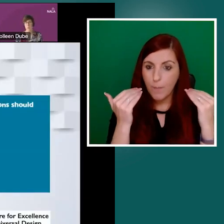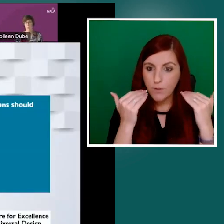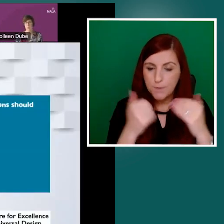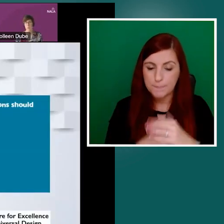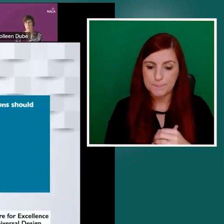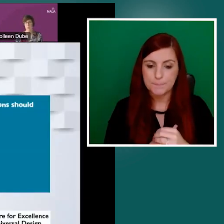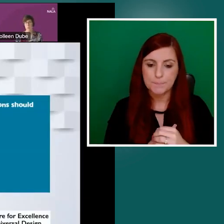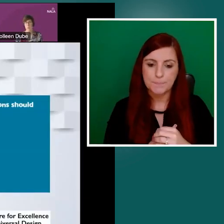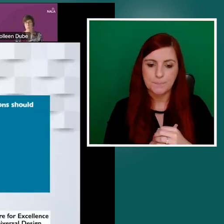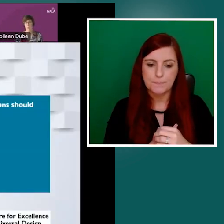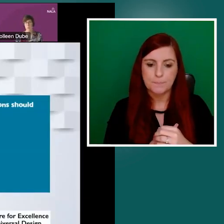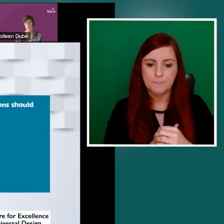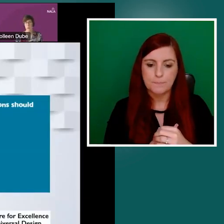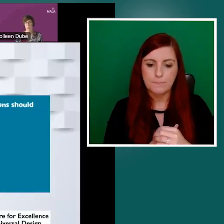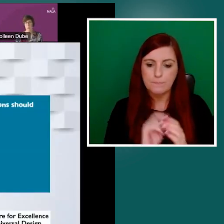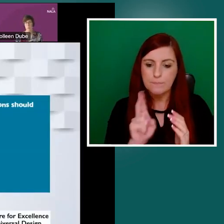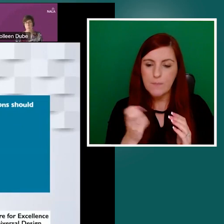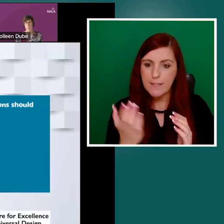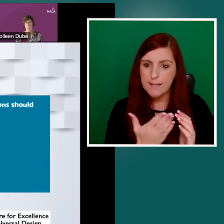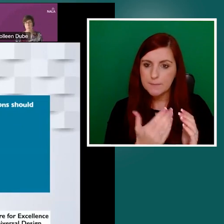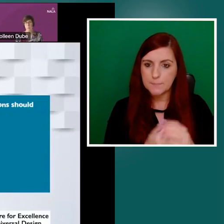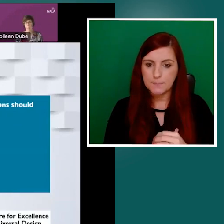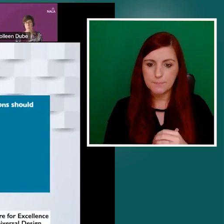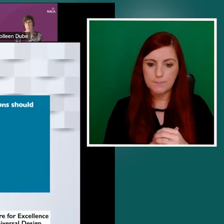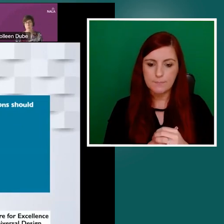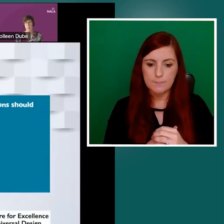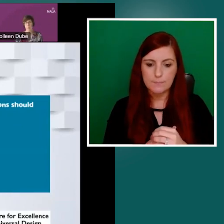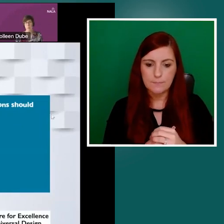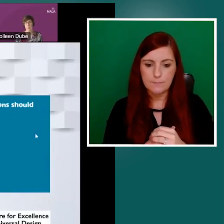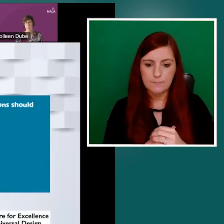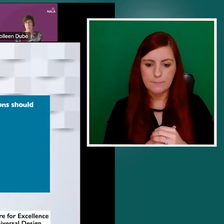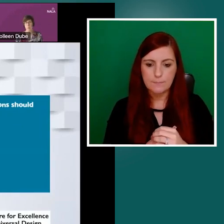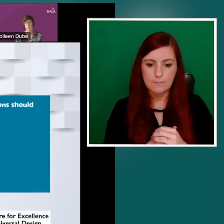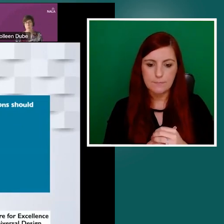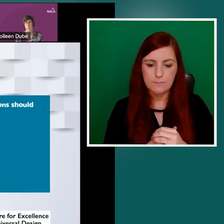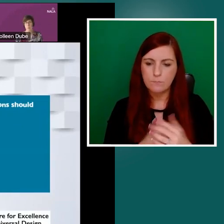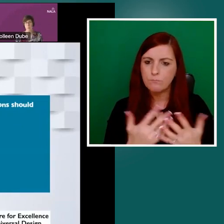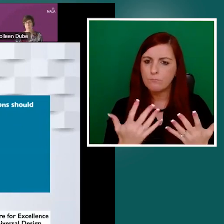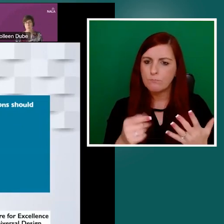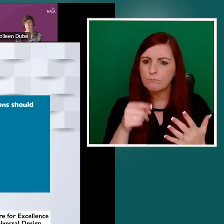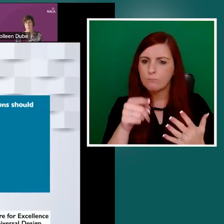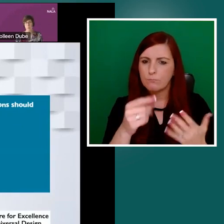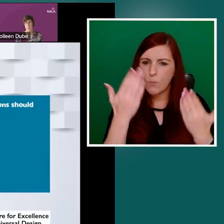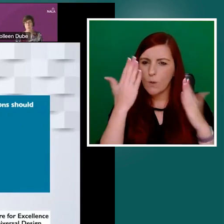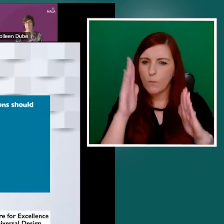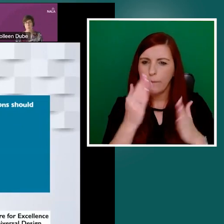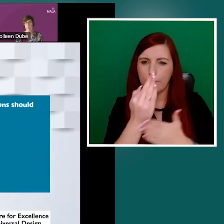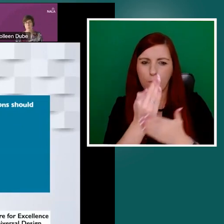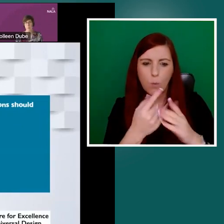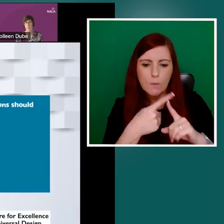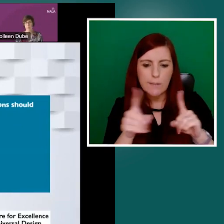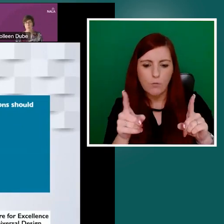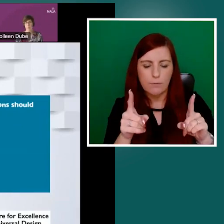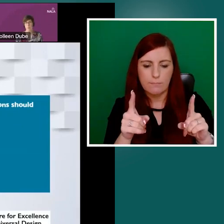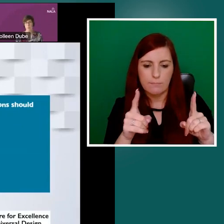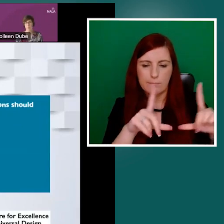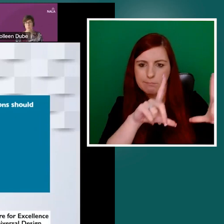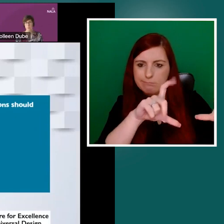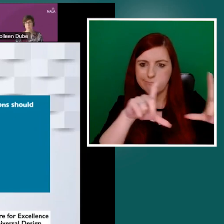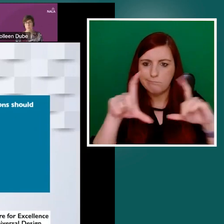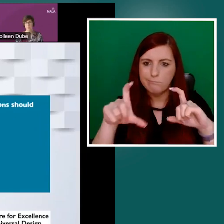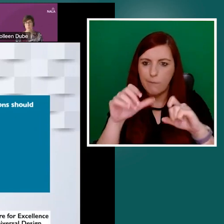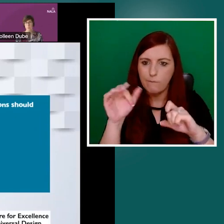This slide shows a couple of extract images from the toolkit that are about how the toolkit